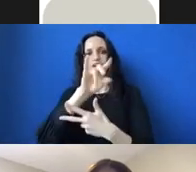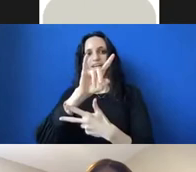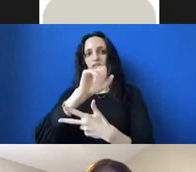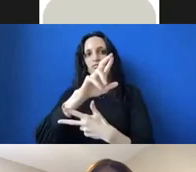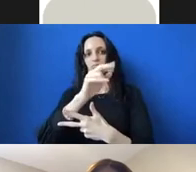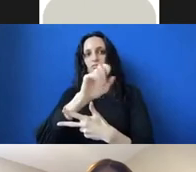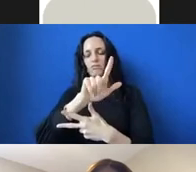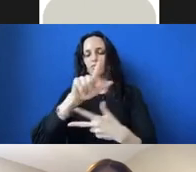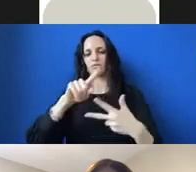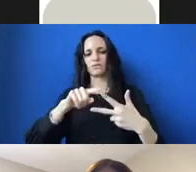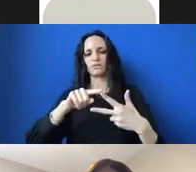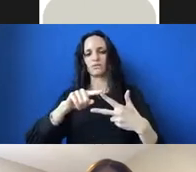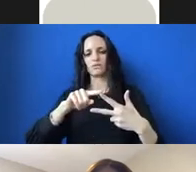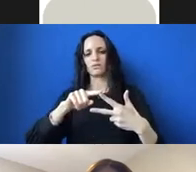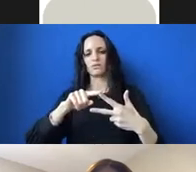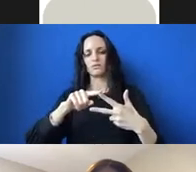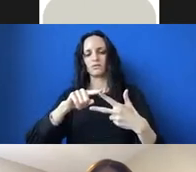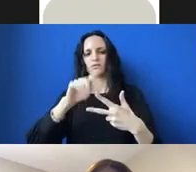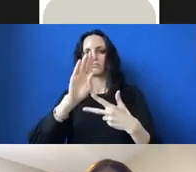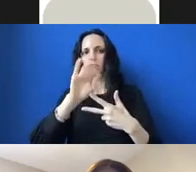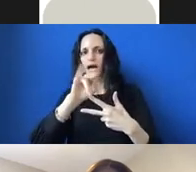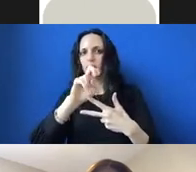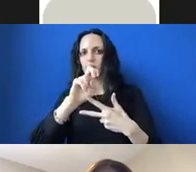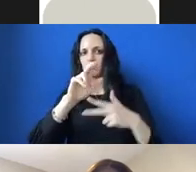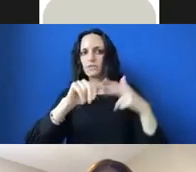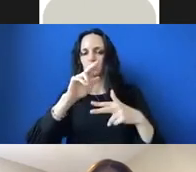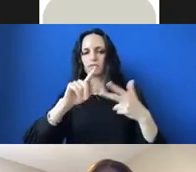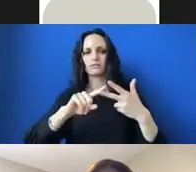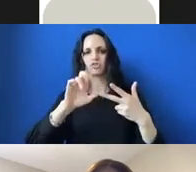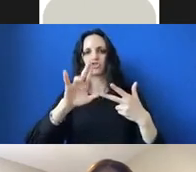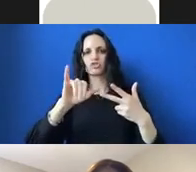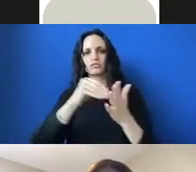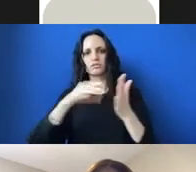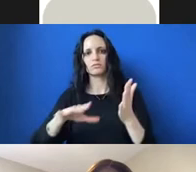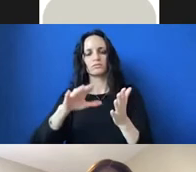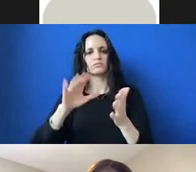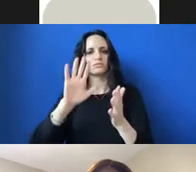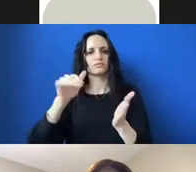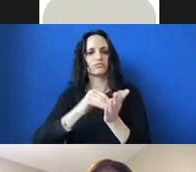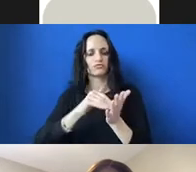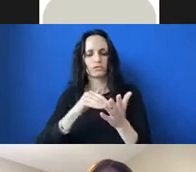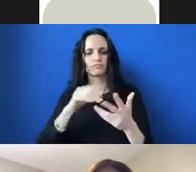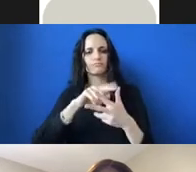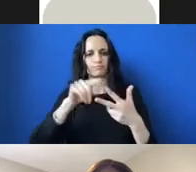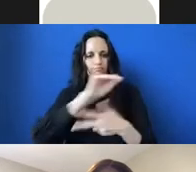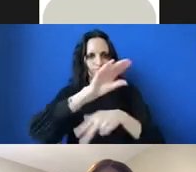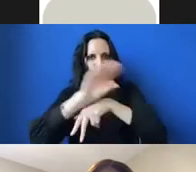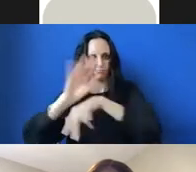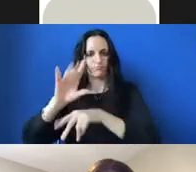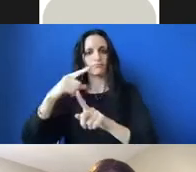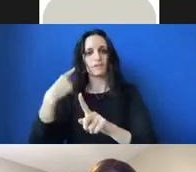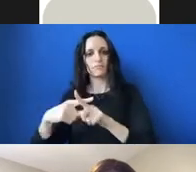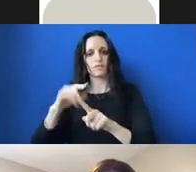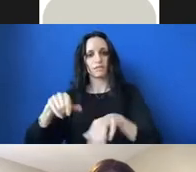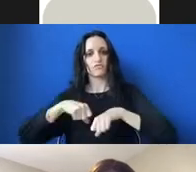Lerbine Building and the Curry Student Center. And then we'd also like to have on this car a